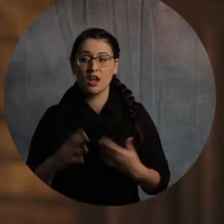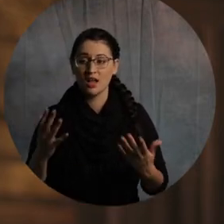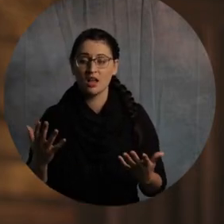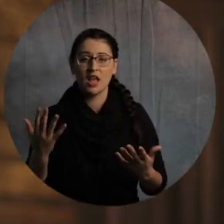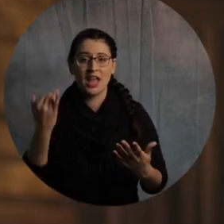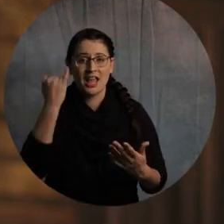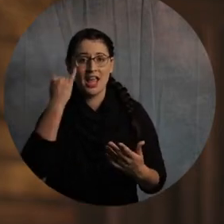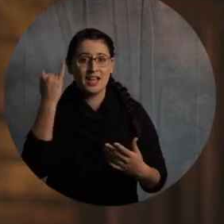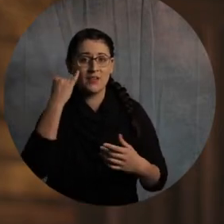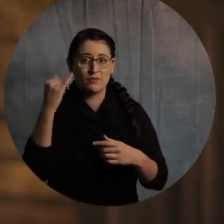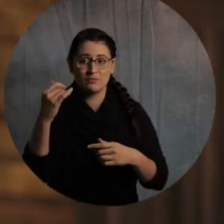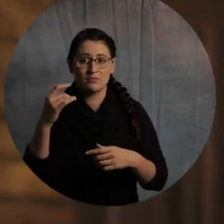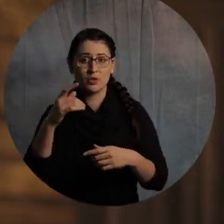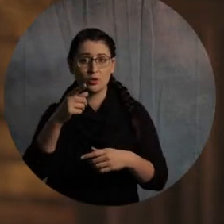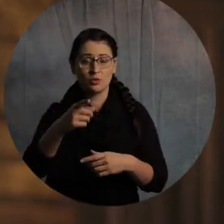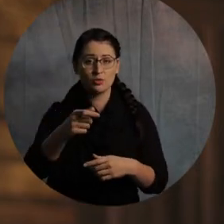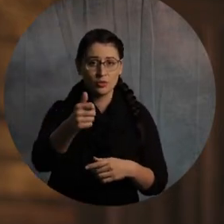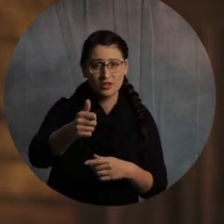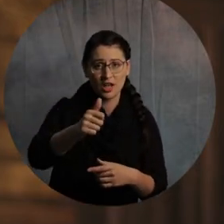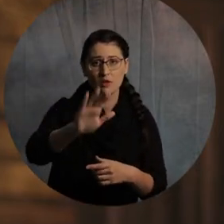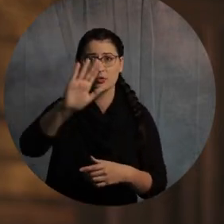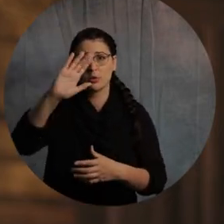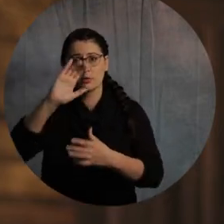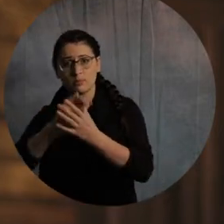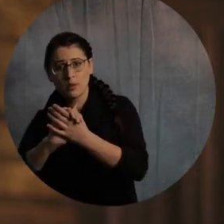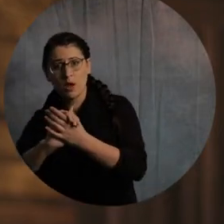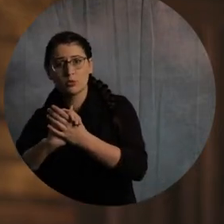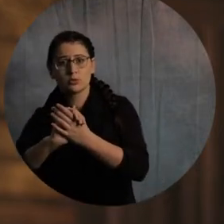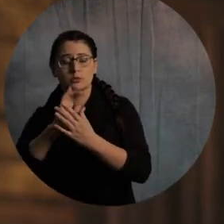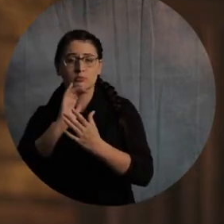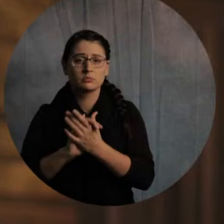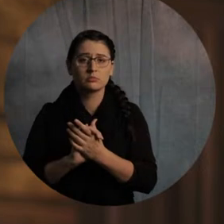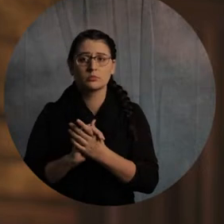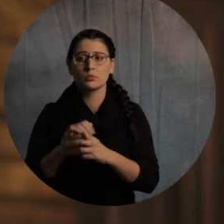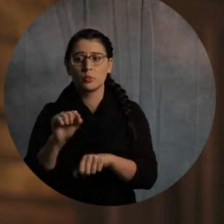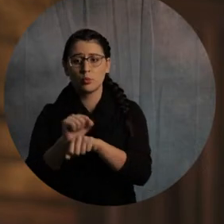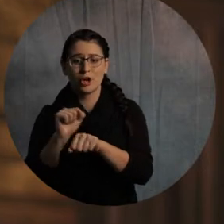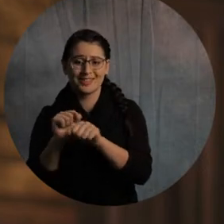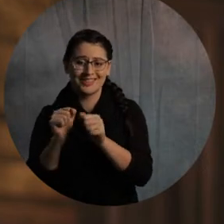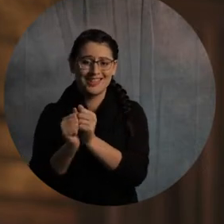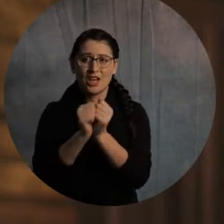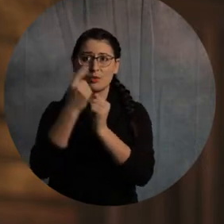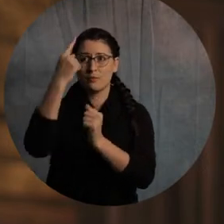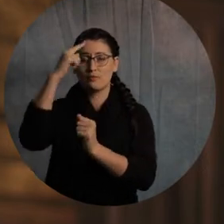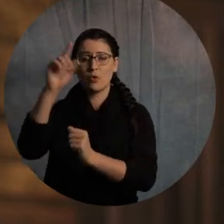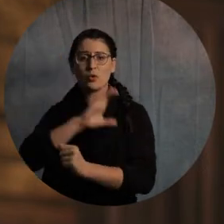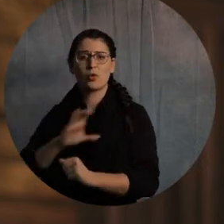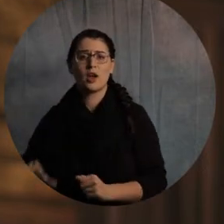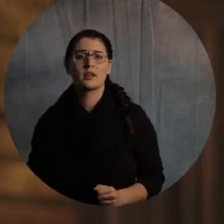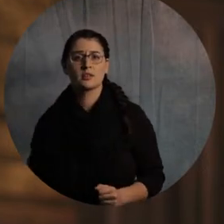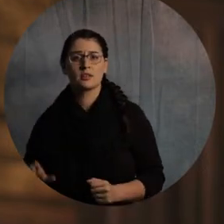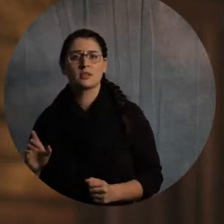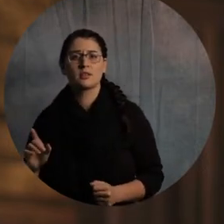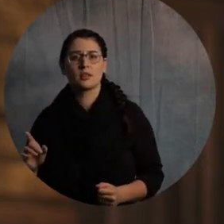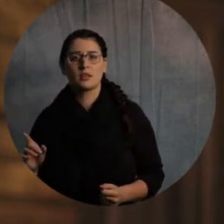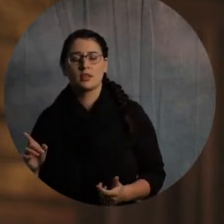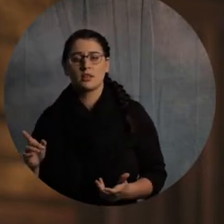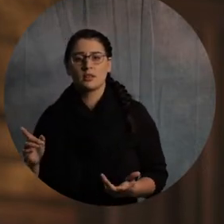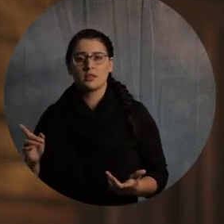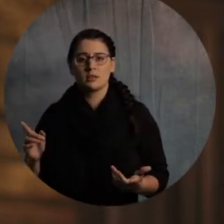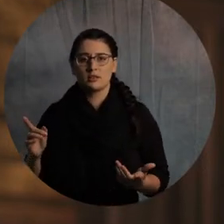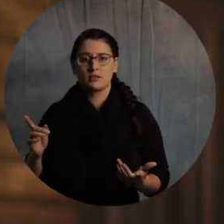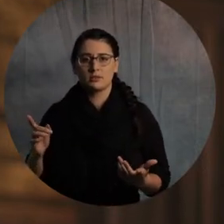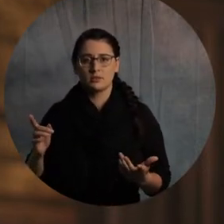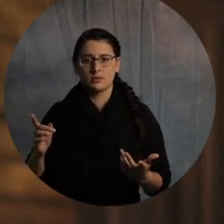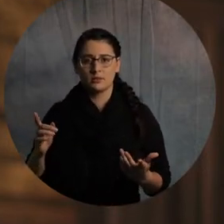to God and what he sent his son to die for. Now, it's so important. And here's where I want to end. you start interrupting me here after this thought if you've got anything. You got some questions over there?